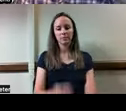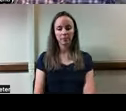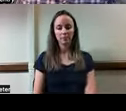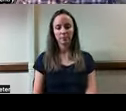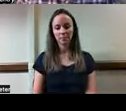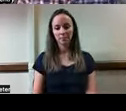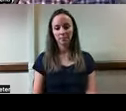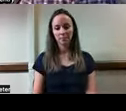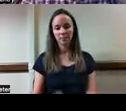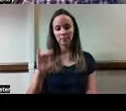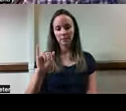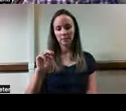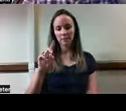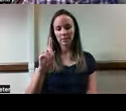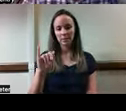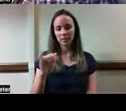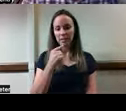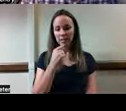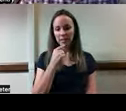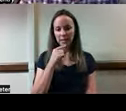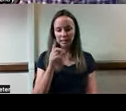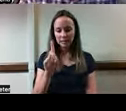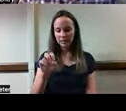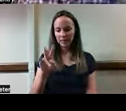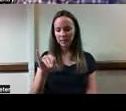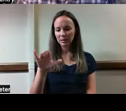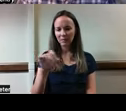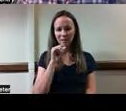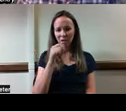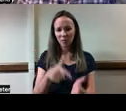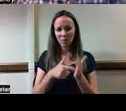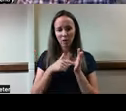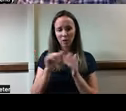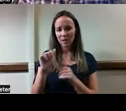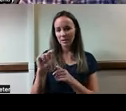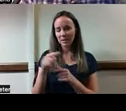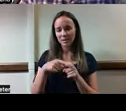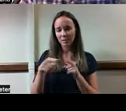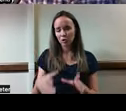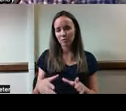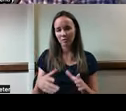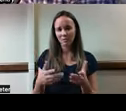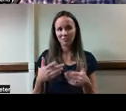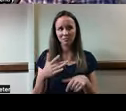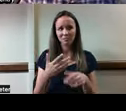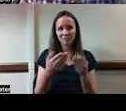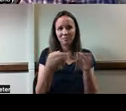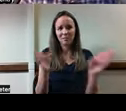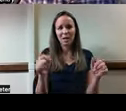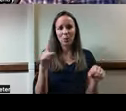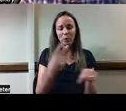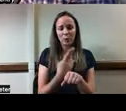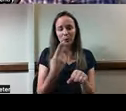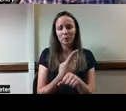Cindy Pitchler is saying these devices do not require an AT specialist as they are readily available tech. There are home